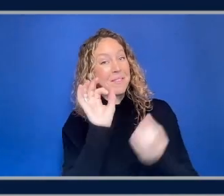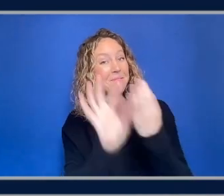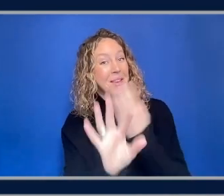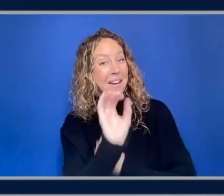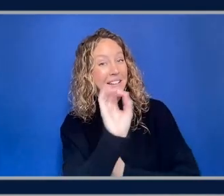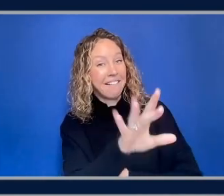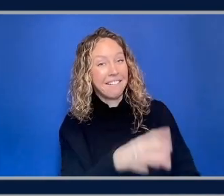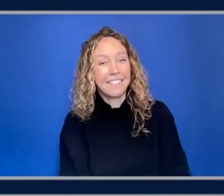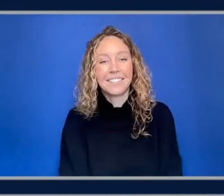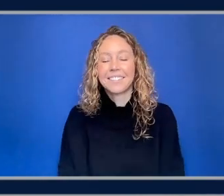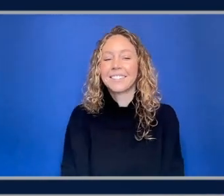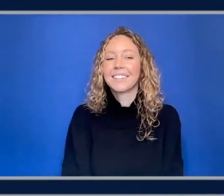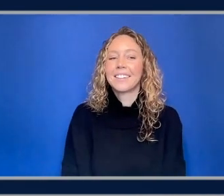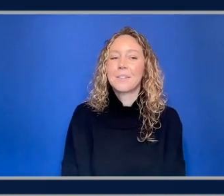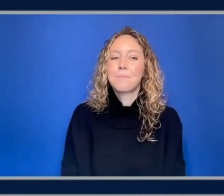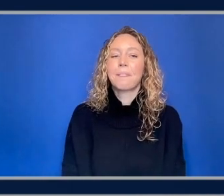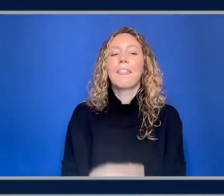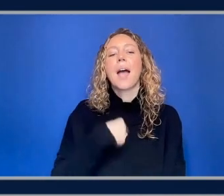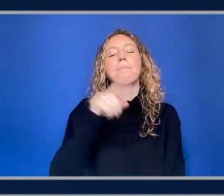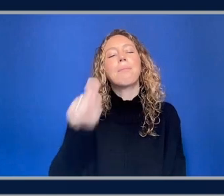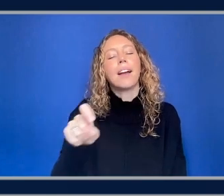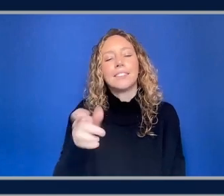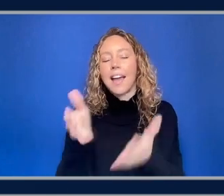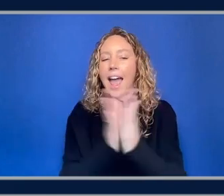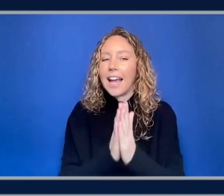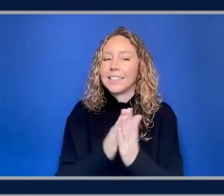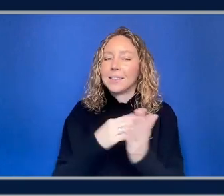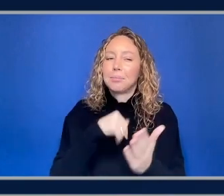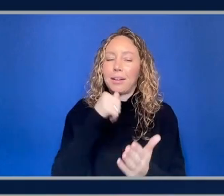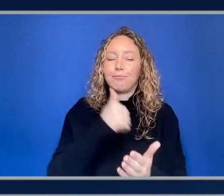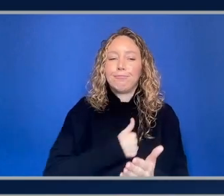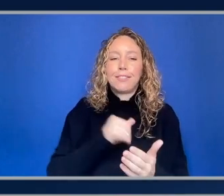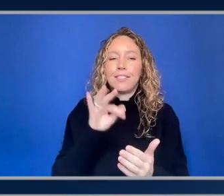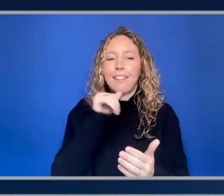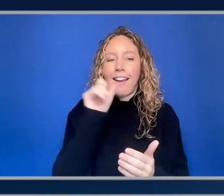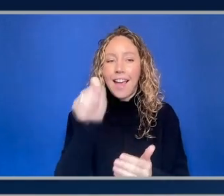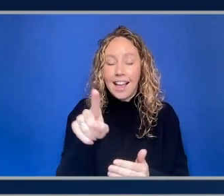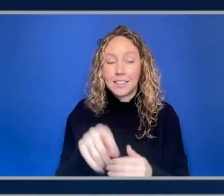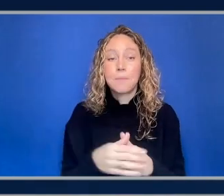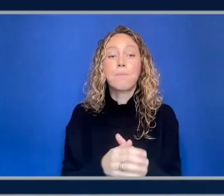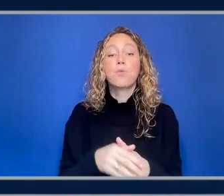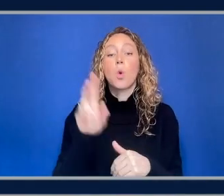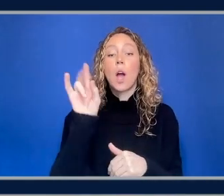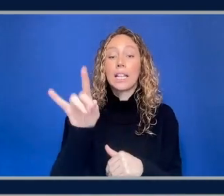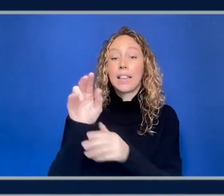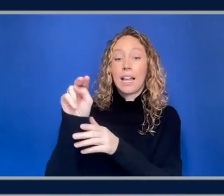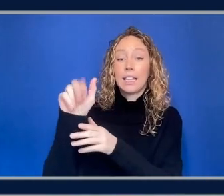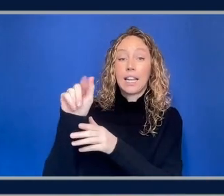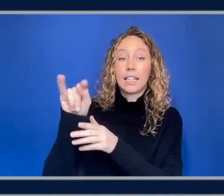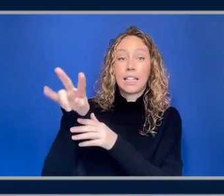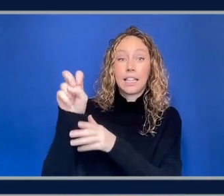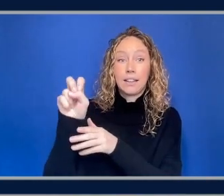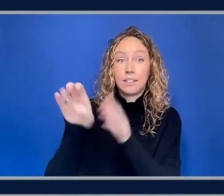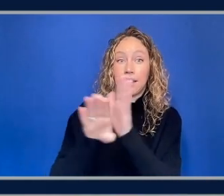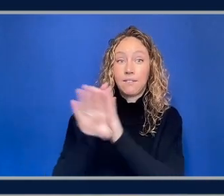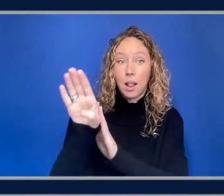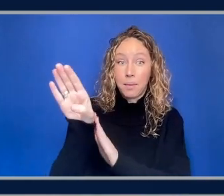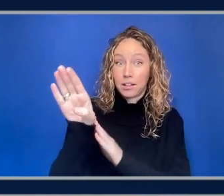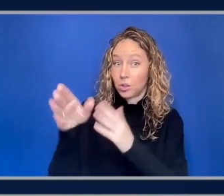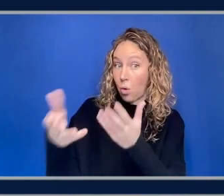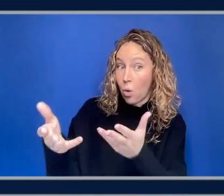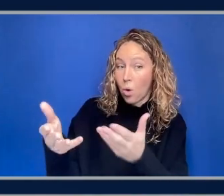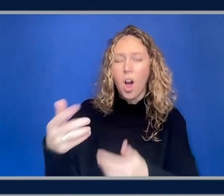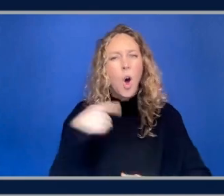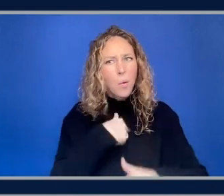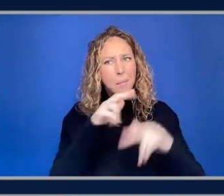be remiss if i didn't ask so i was not only react developer also did react native we built this for you basically so i was gonna say